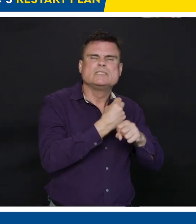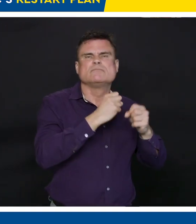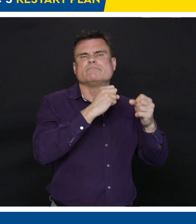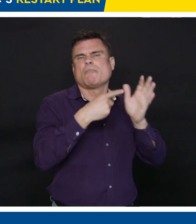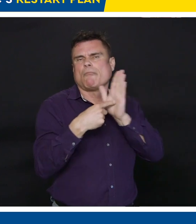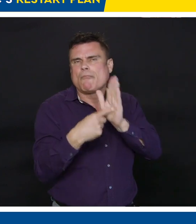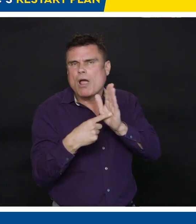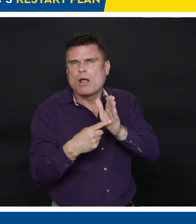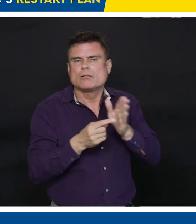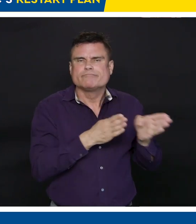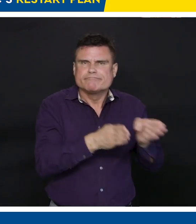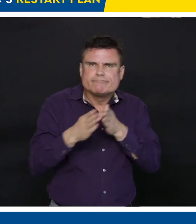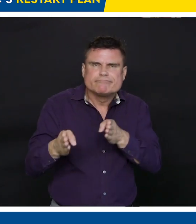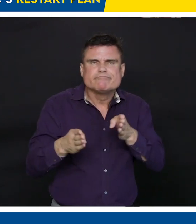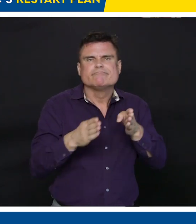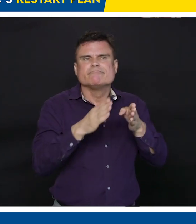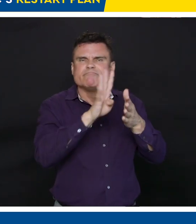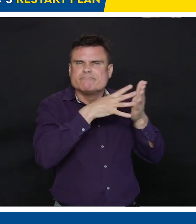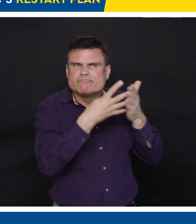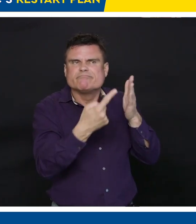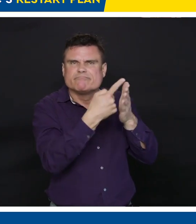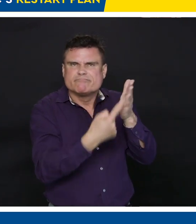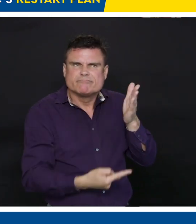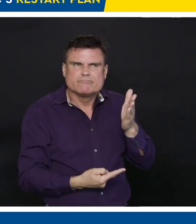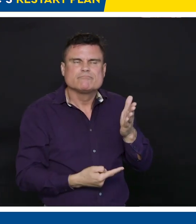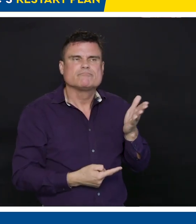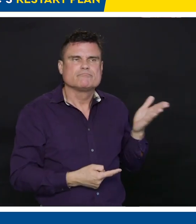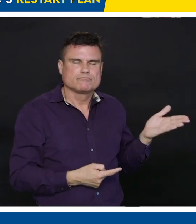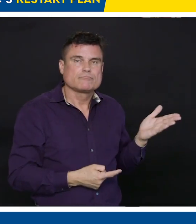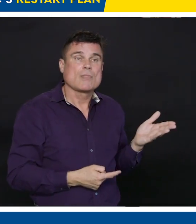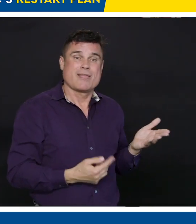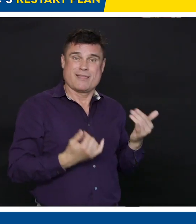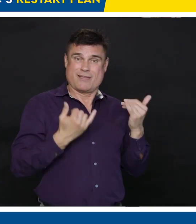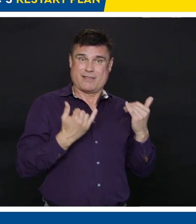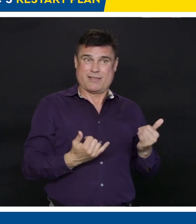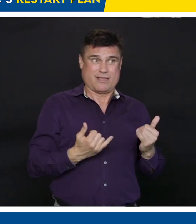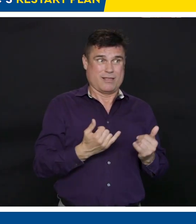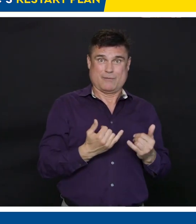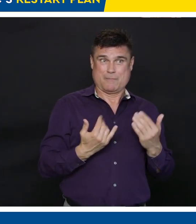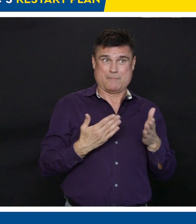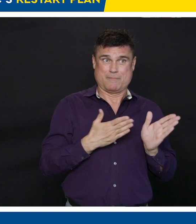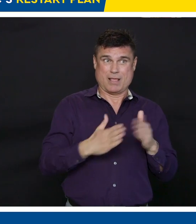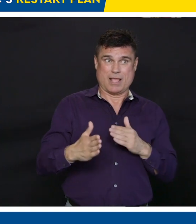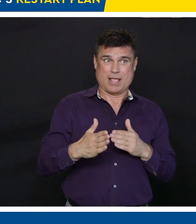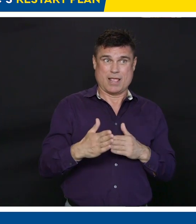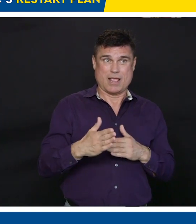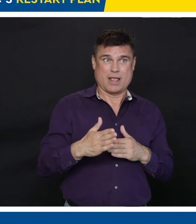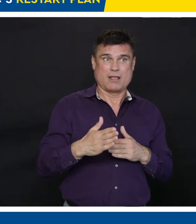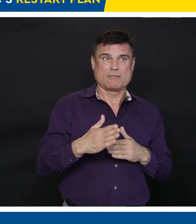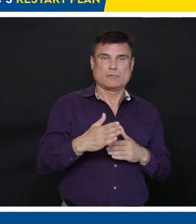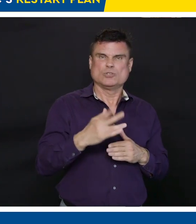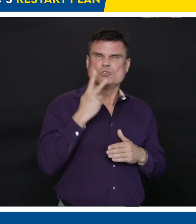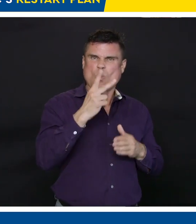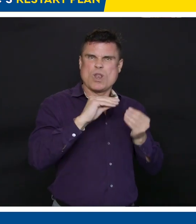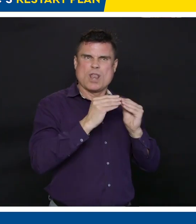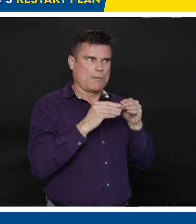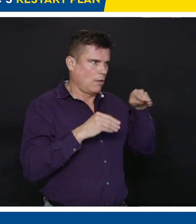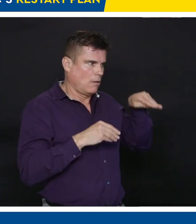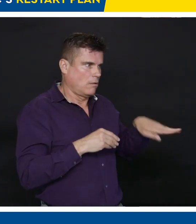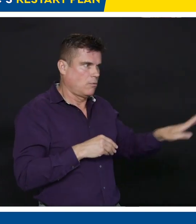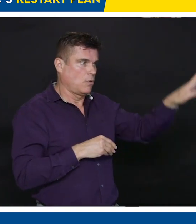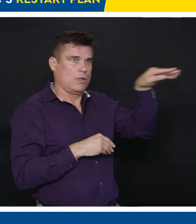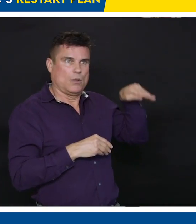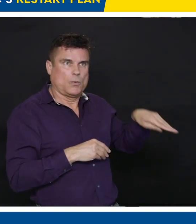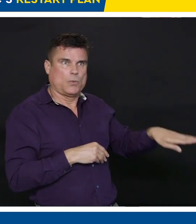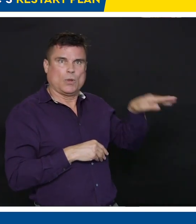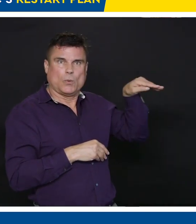distancing or 40% physical distancing. And in the fine print, it says that this data is stable for about four weeks. So